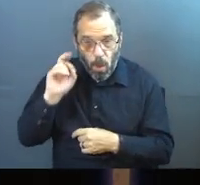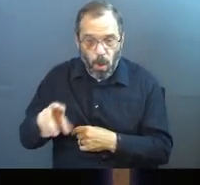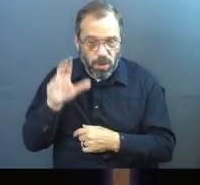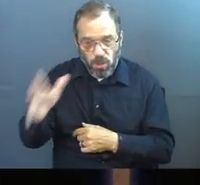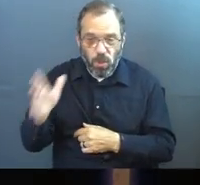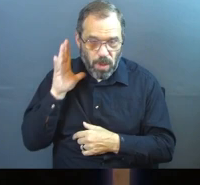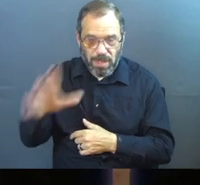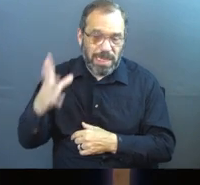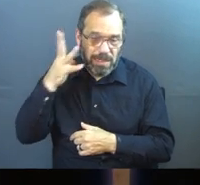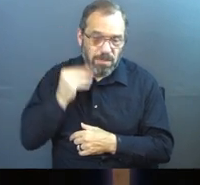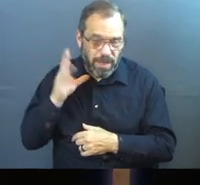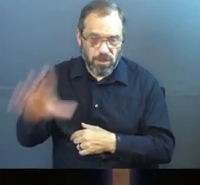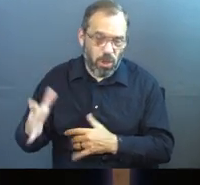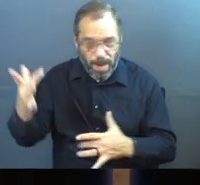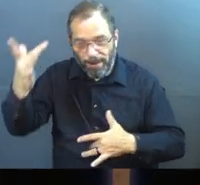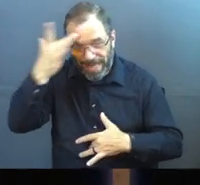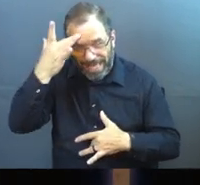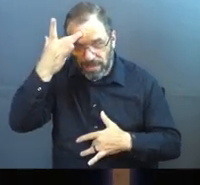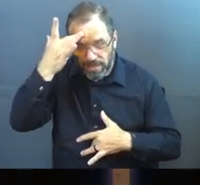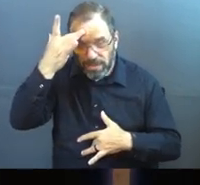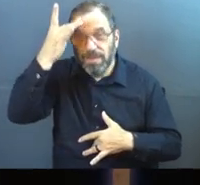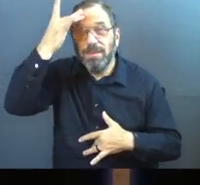else you'll also experience her plagues.